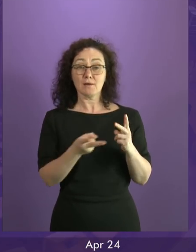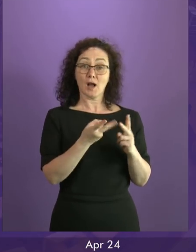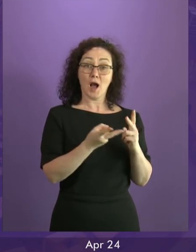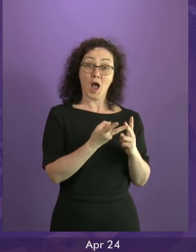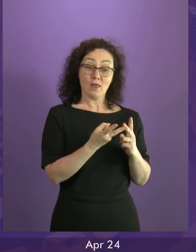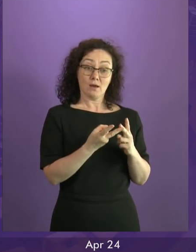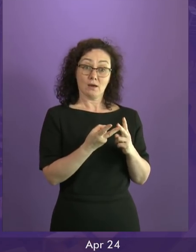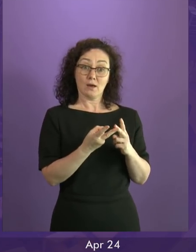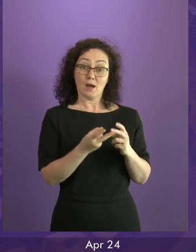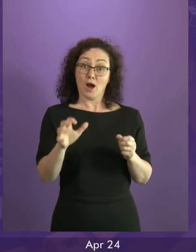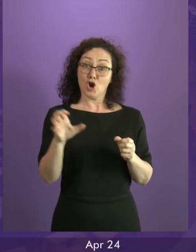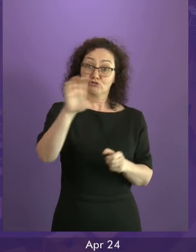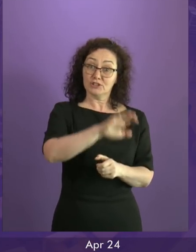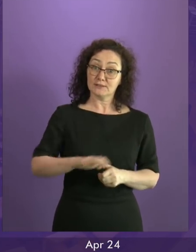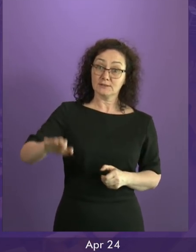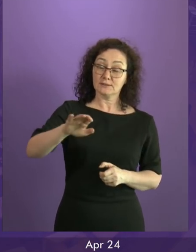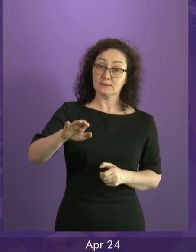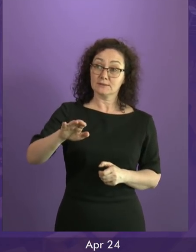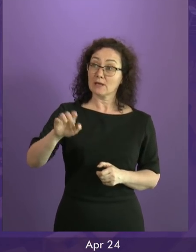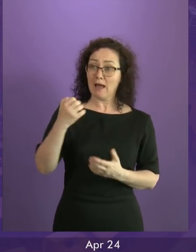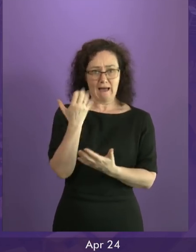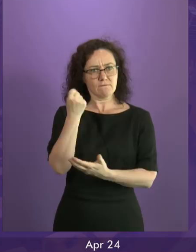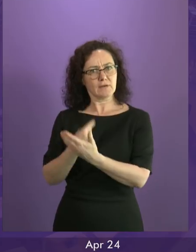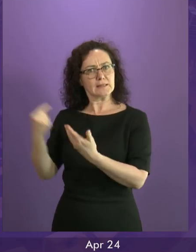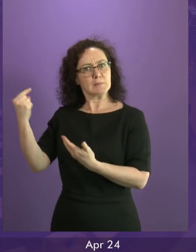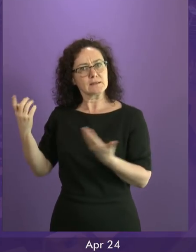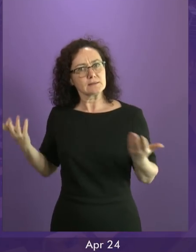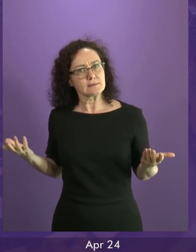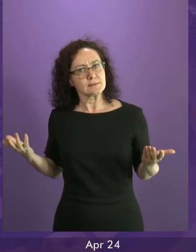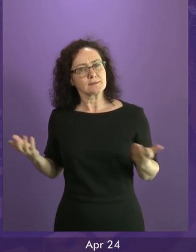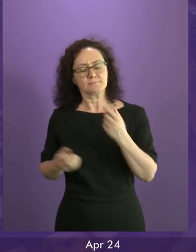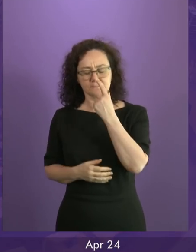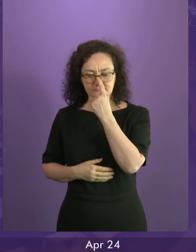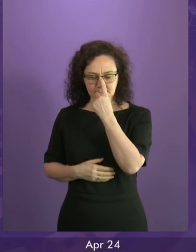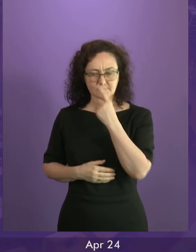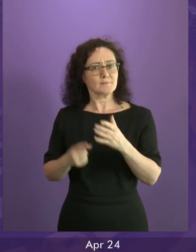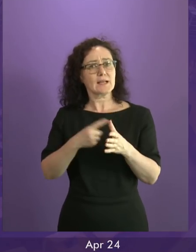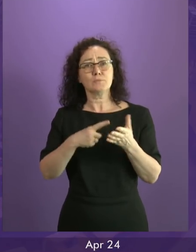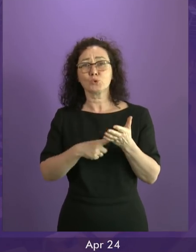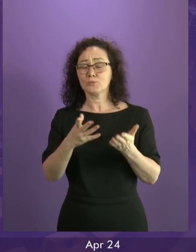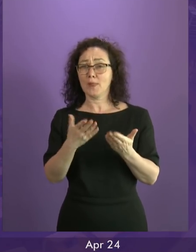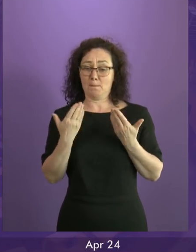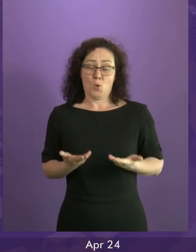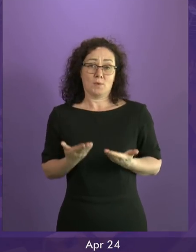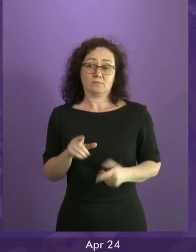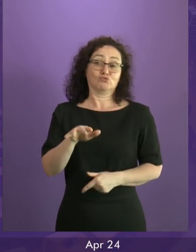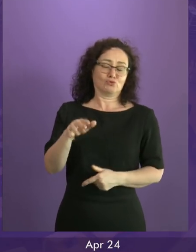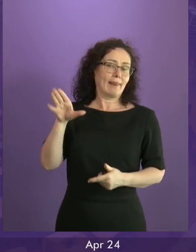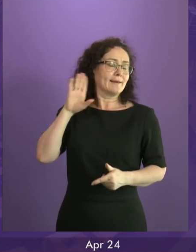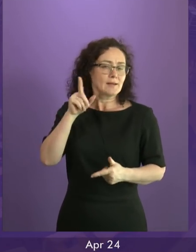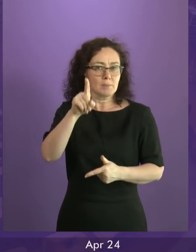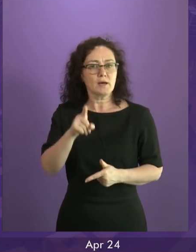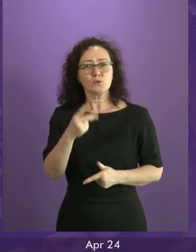with the UK out of the room. So that is the reality we face. Adam Tompkins is not listening right now, but it was him in 2014